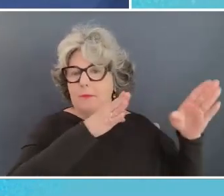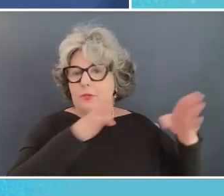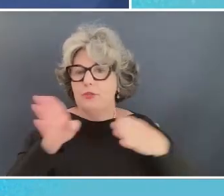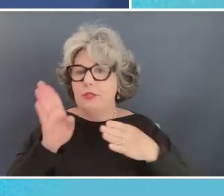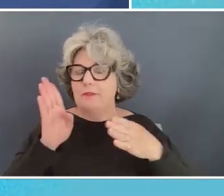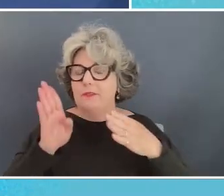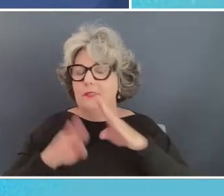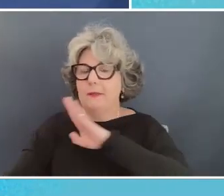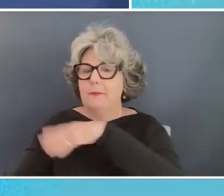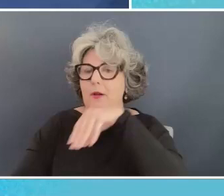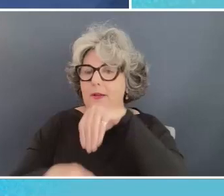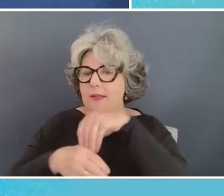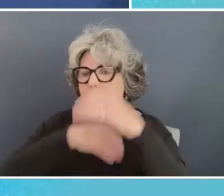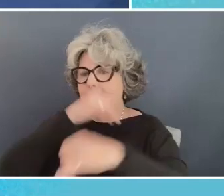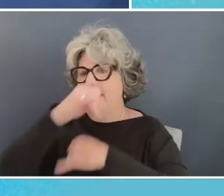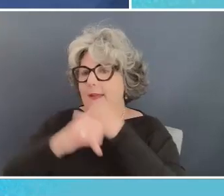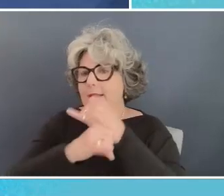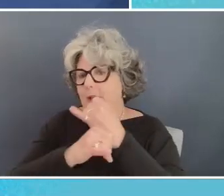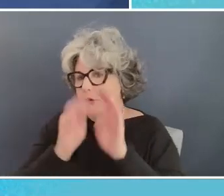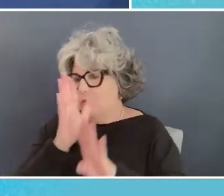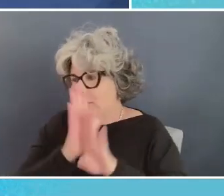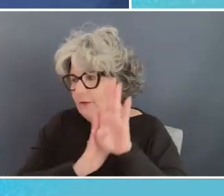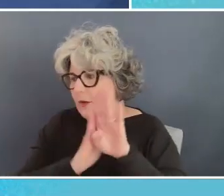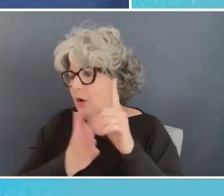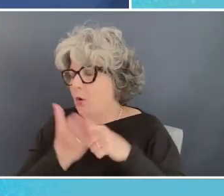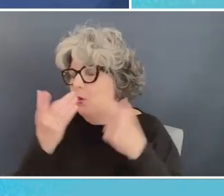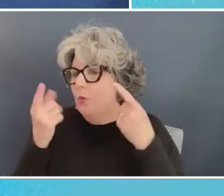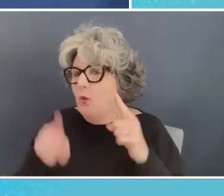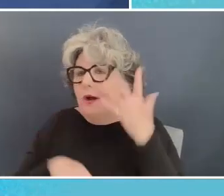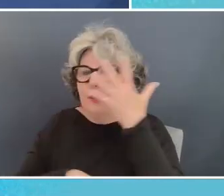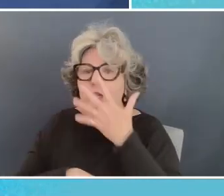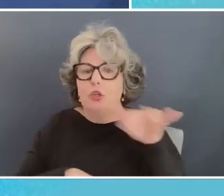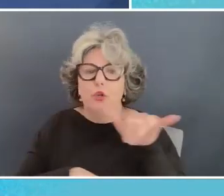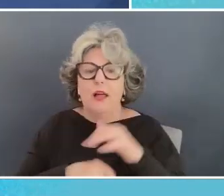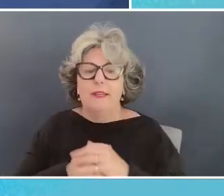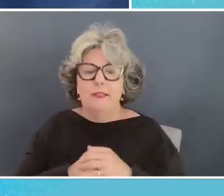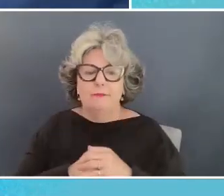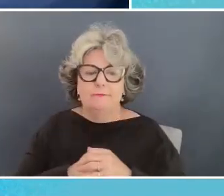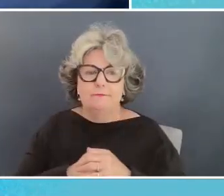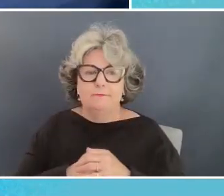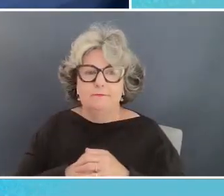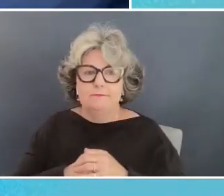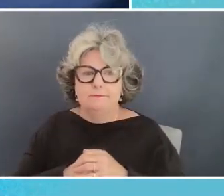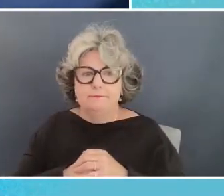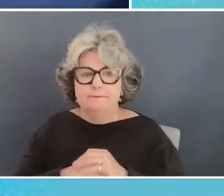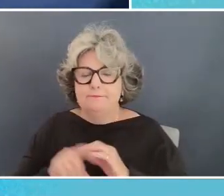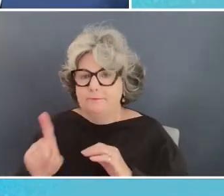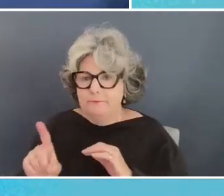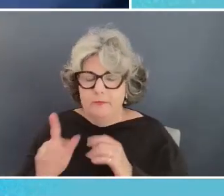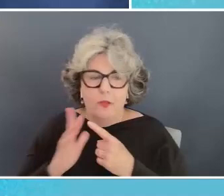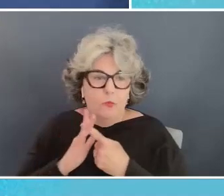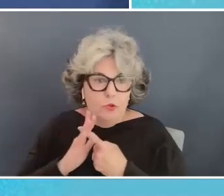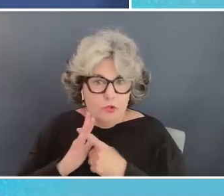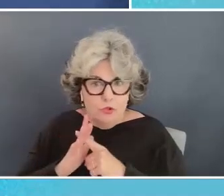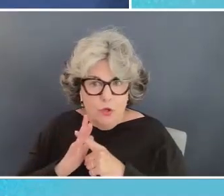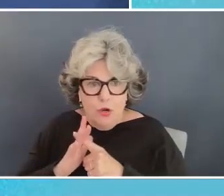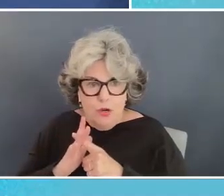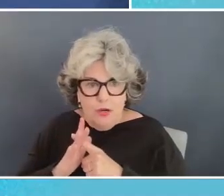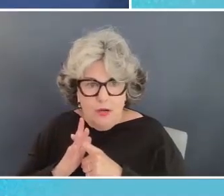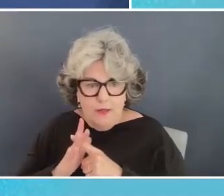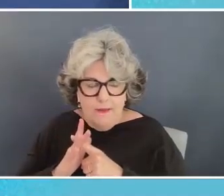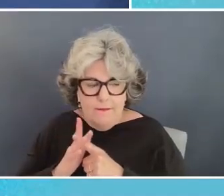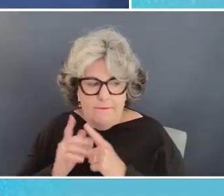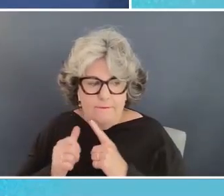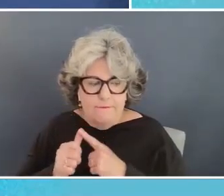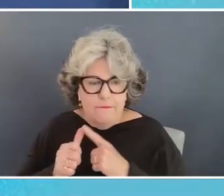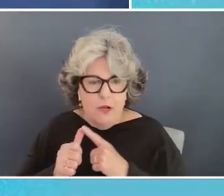international development what could that shift look like okay we'll start there we'll start with mafalda first i